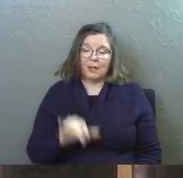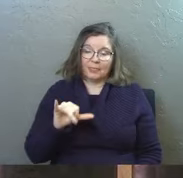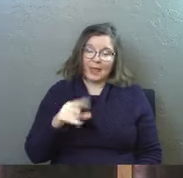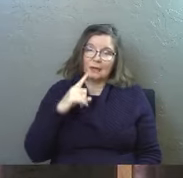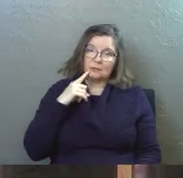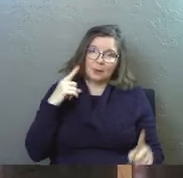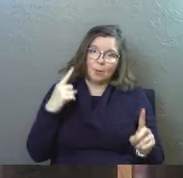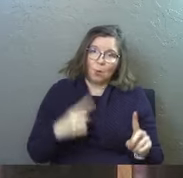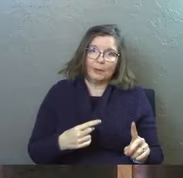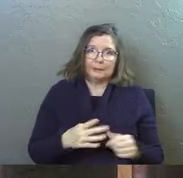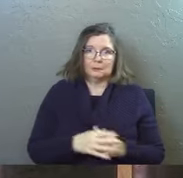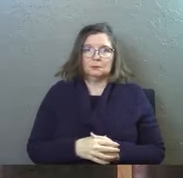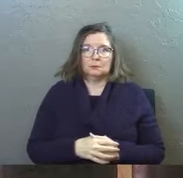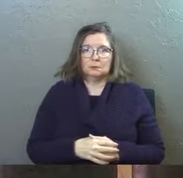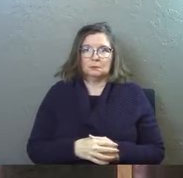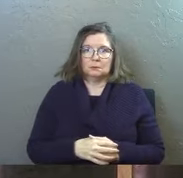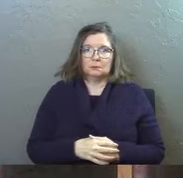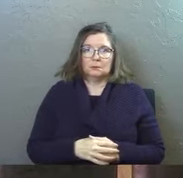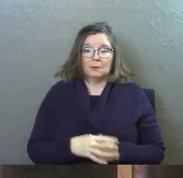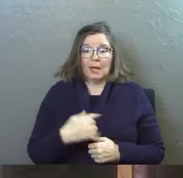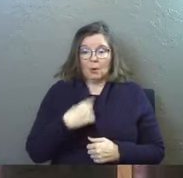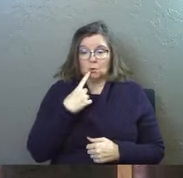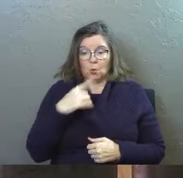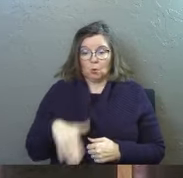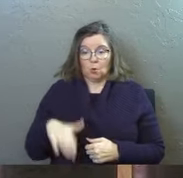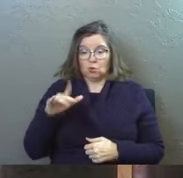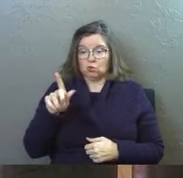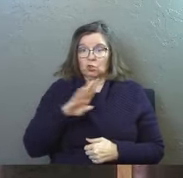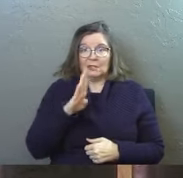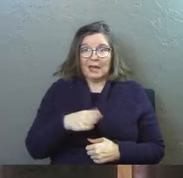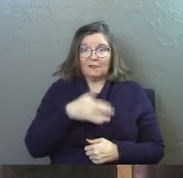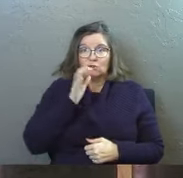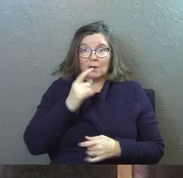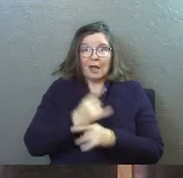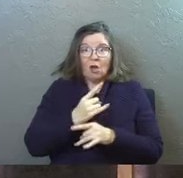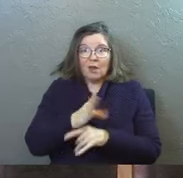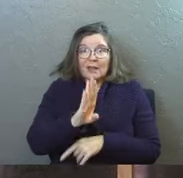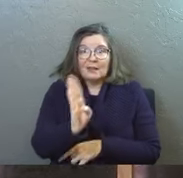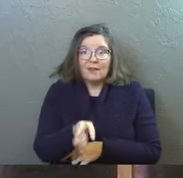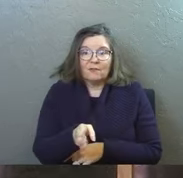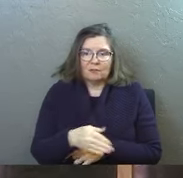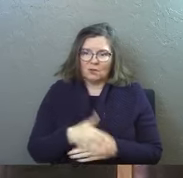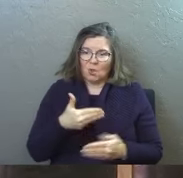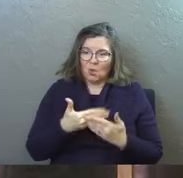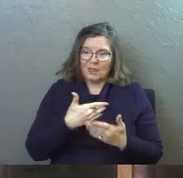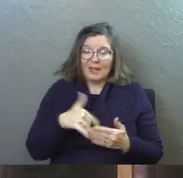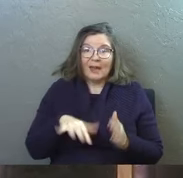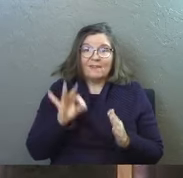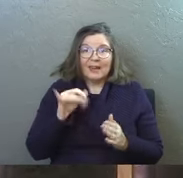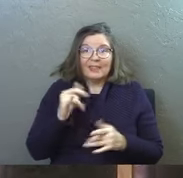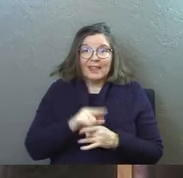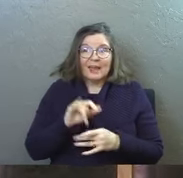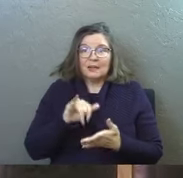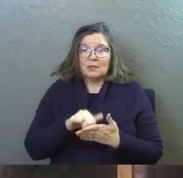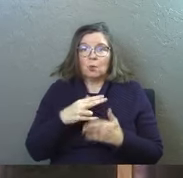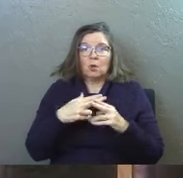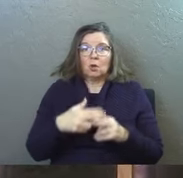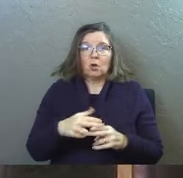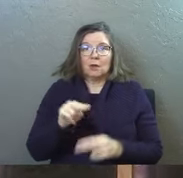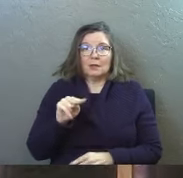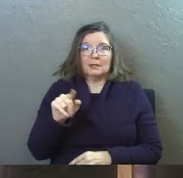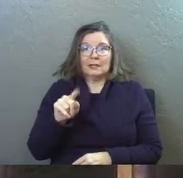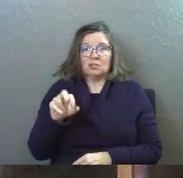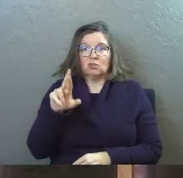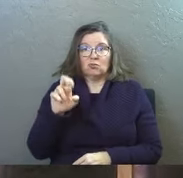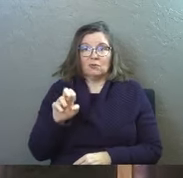that's the point I was told when I was growing up you should never drink alcohol you know the closest thing I can find to that is what's called the